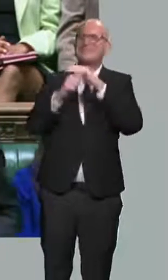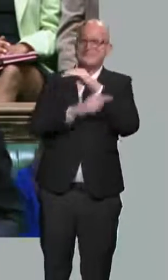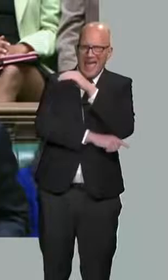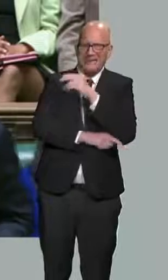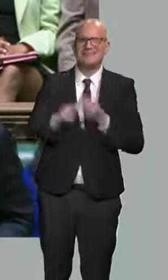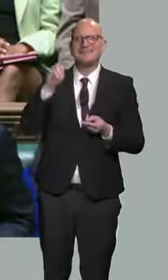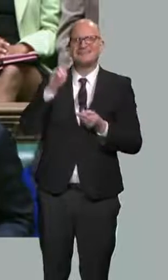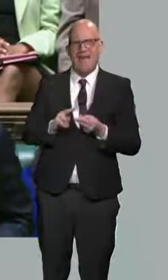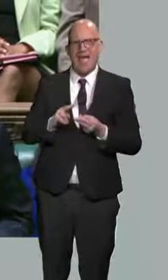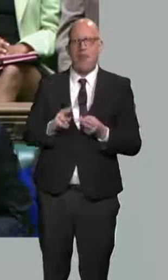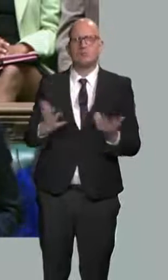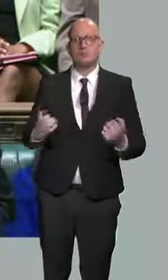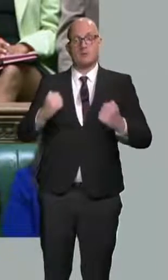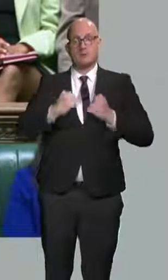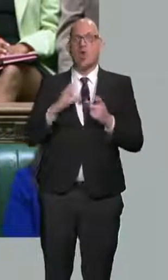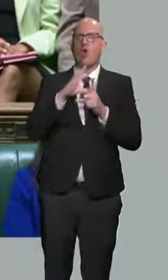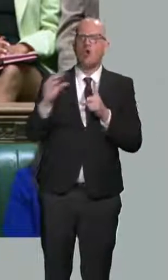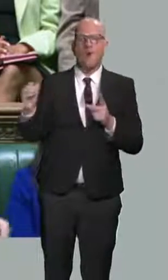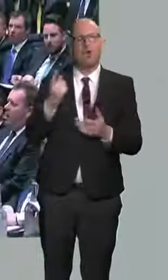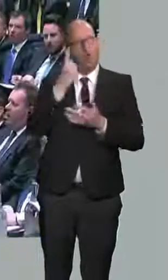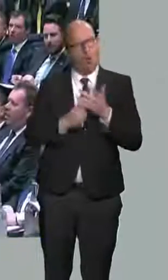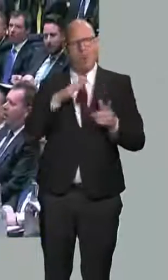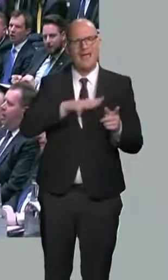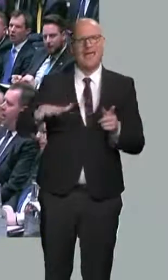the Conservatives can be trusted with taxpayers' money.